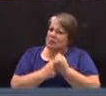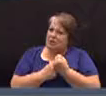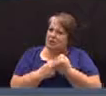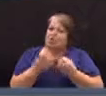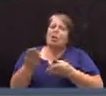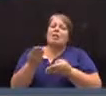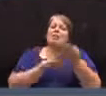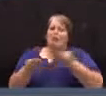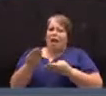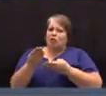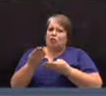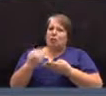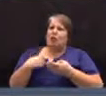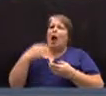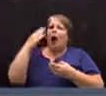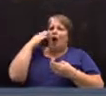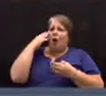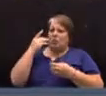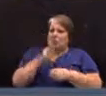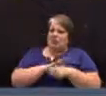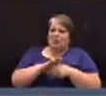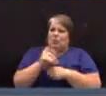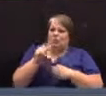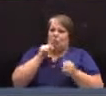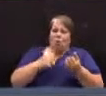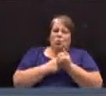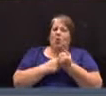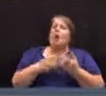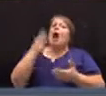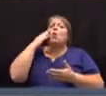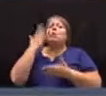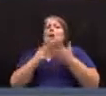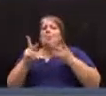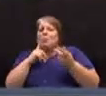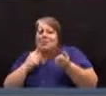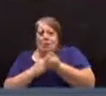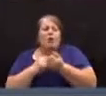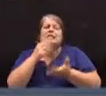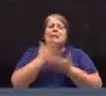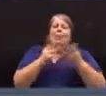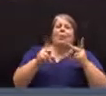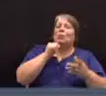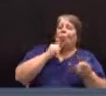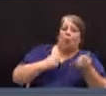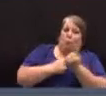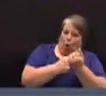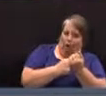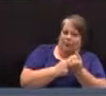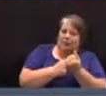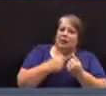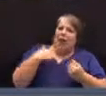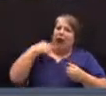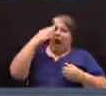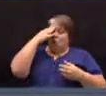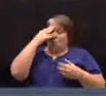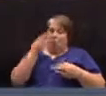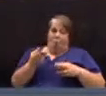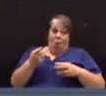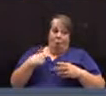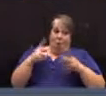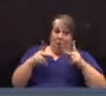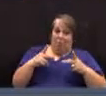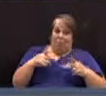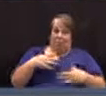District 1 that support this budget. I have some that don't. But in other words, I think the opposition to any kind of increase